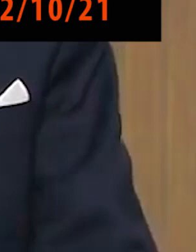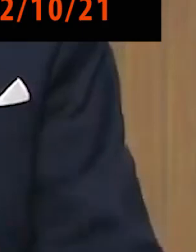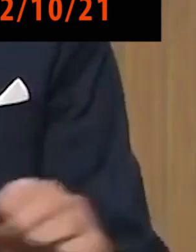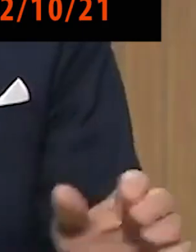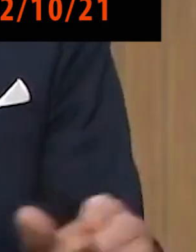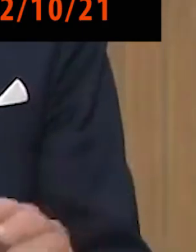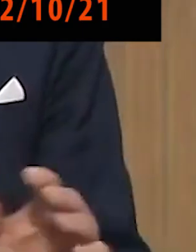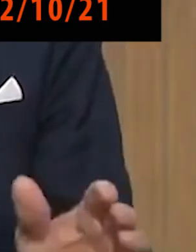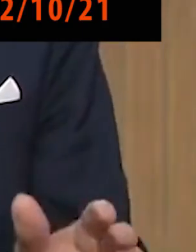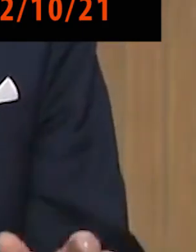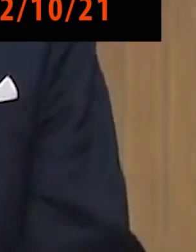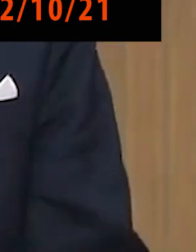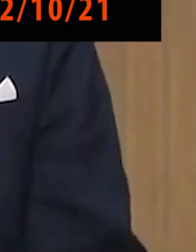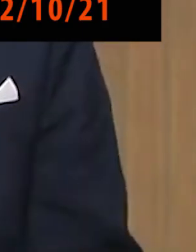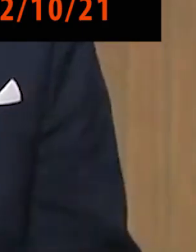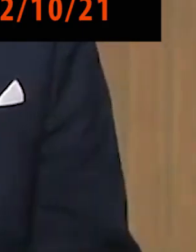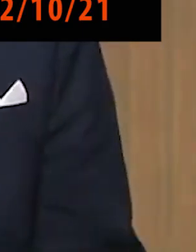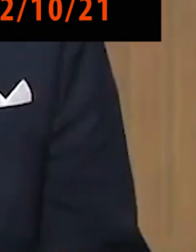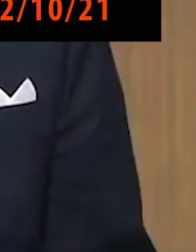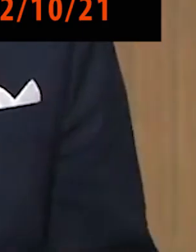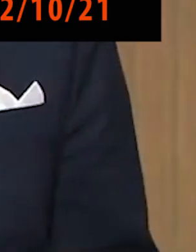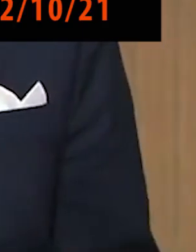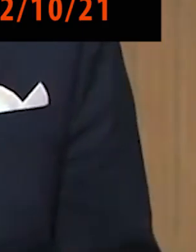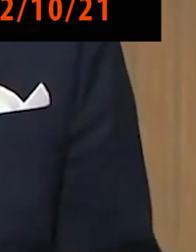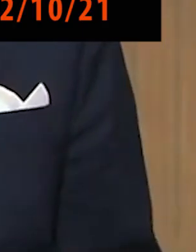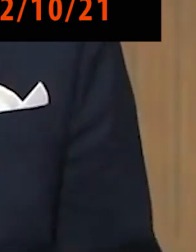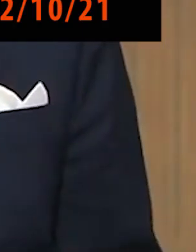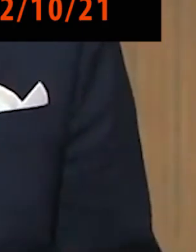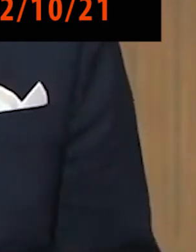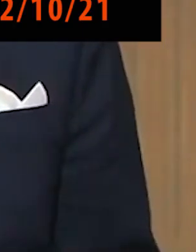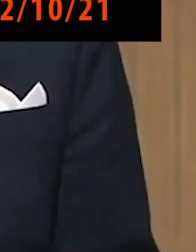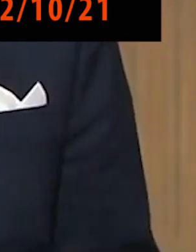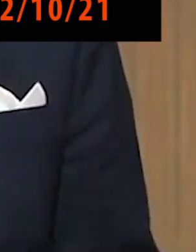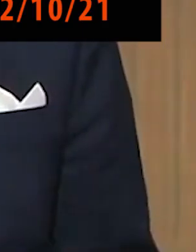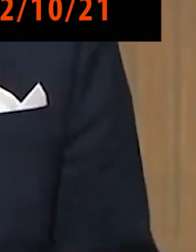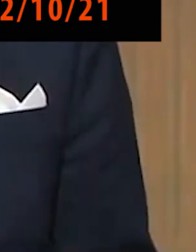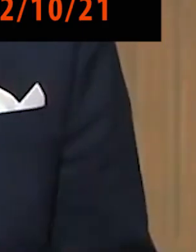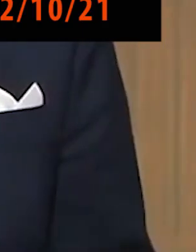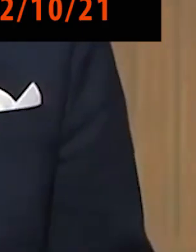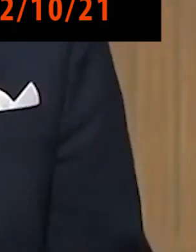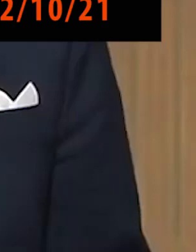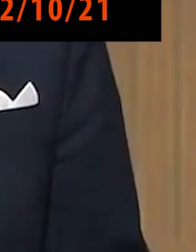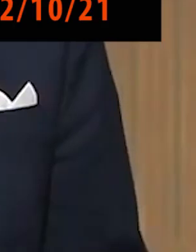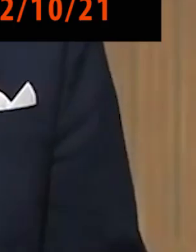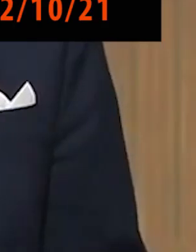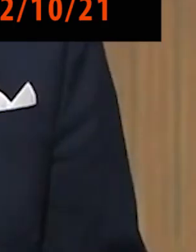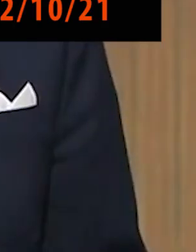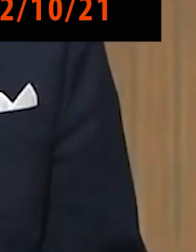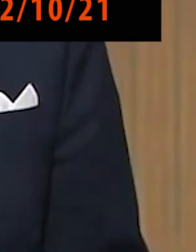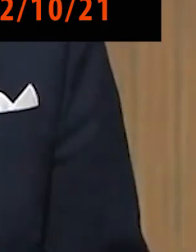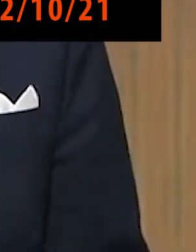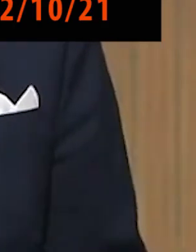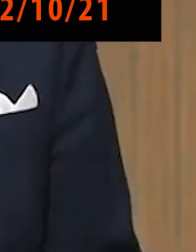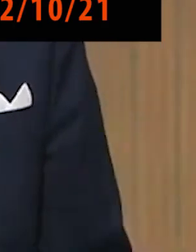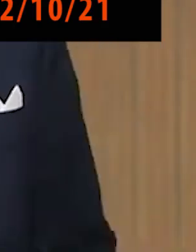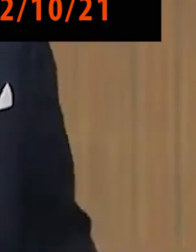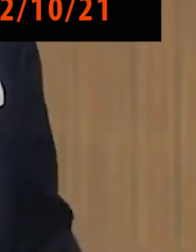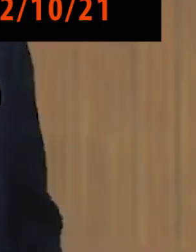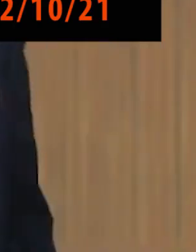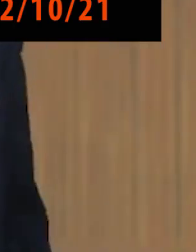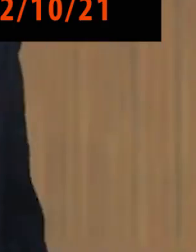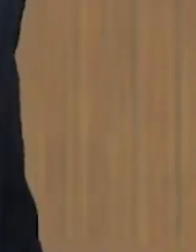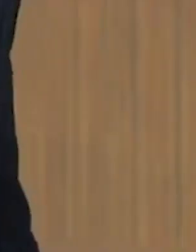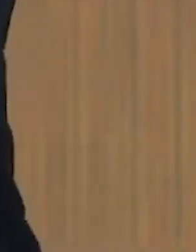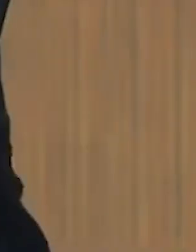COVID and what was sold out and the like. So I think it really is, it's a real bump in the road. It does affect